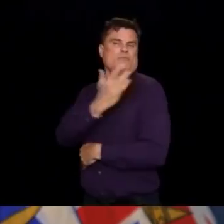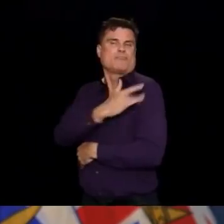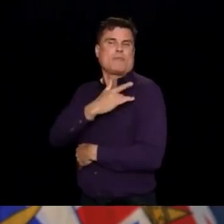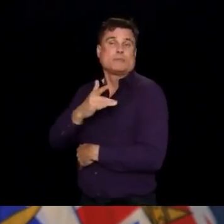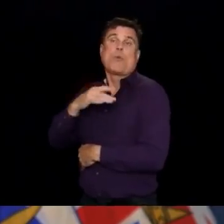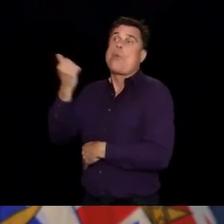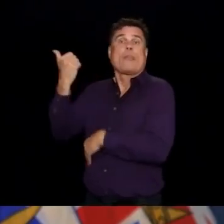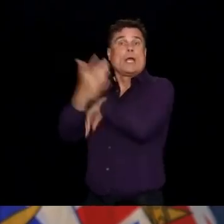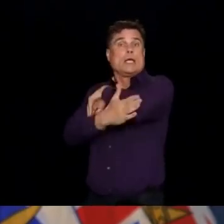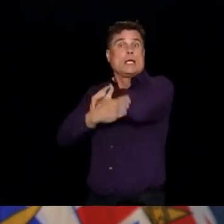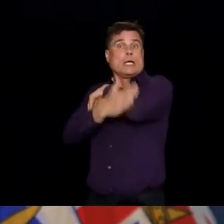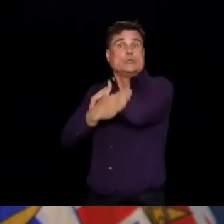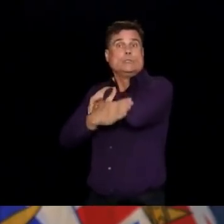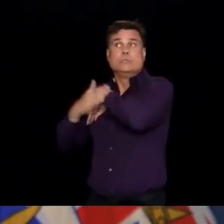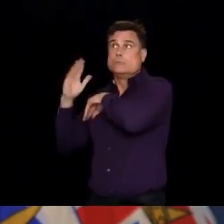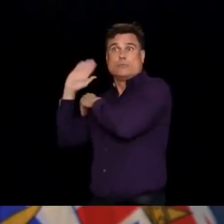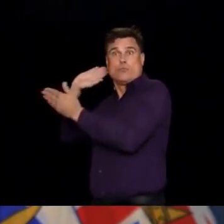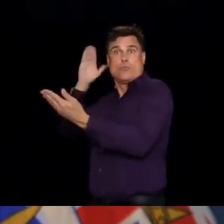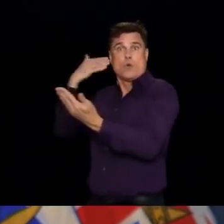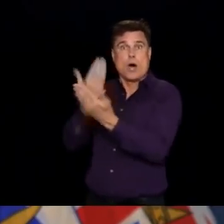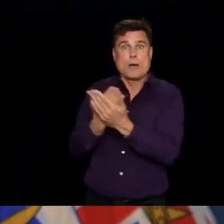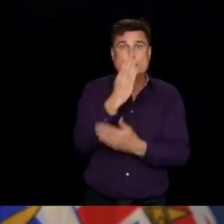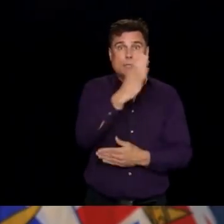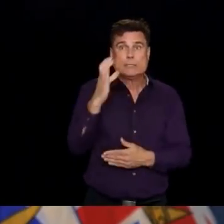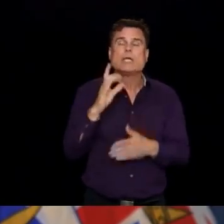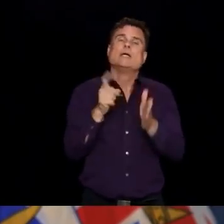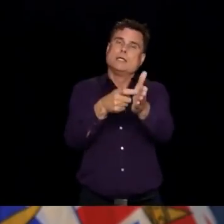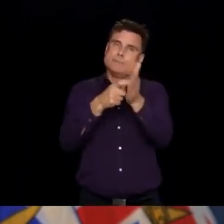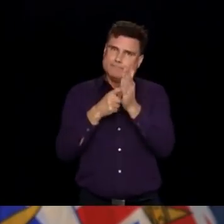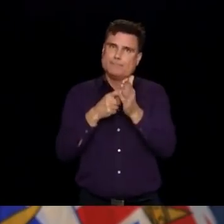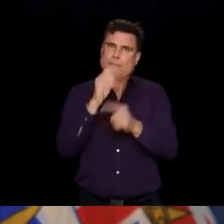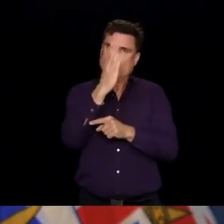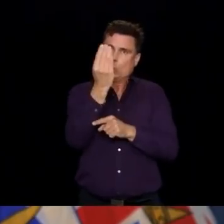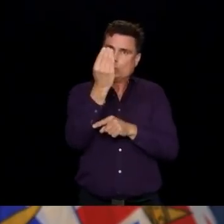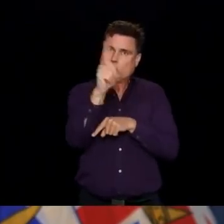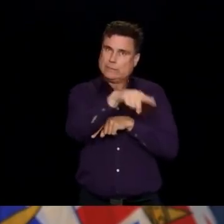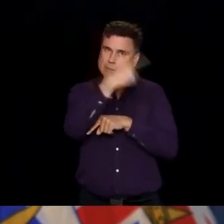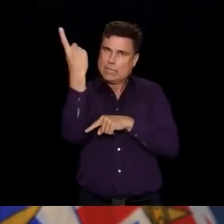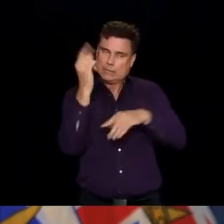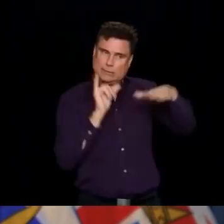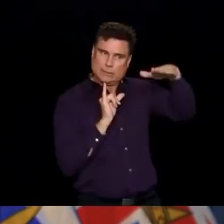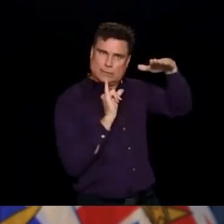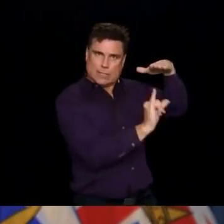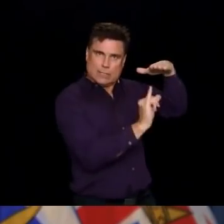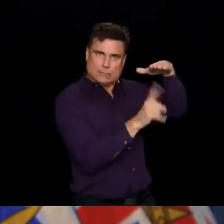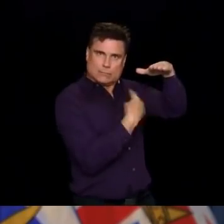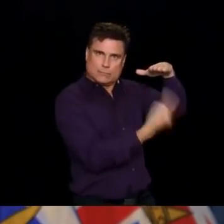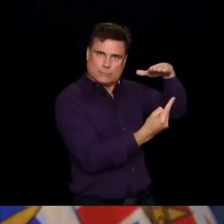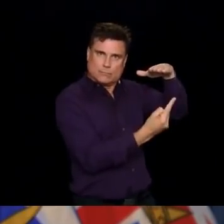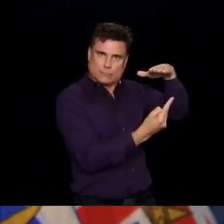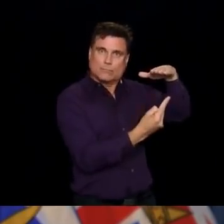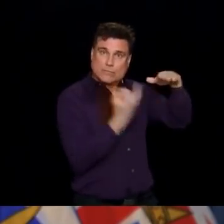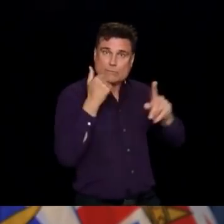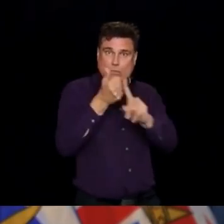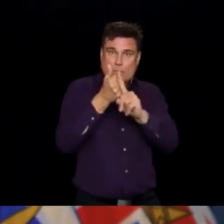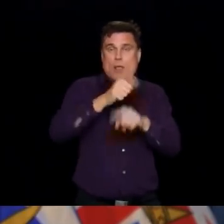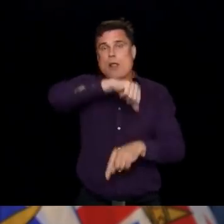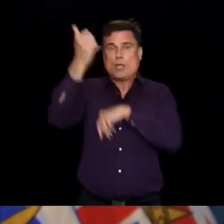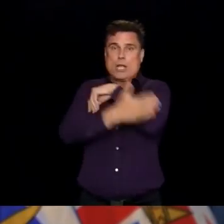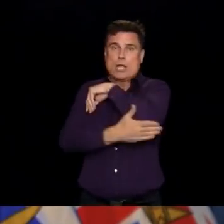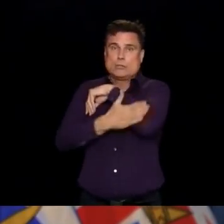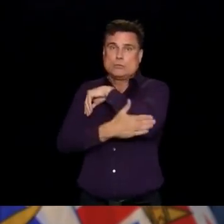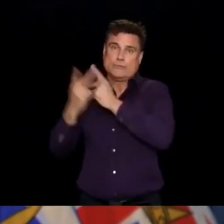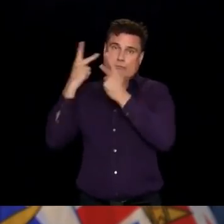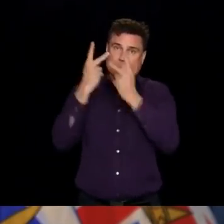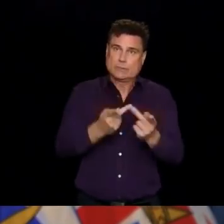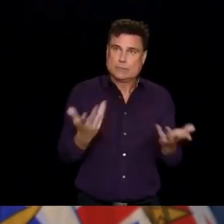to self-isolate for 14 days prior to interacting with us in the community. And while this quarantine order is an important